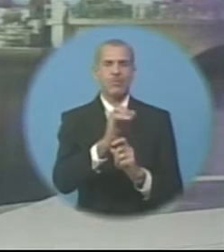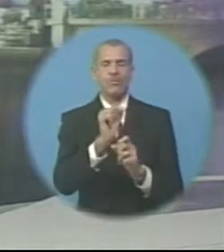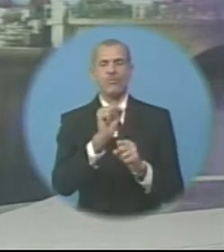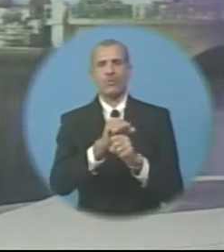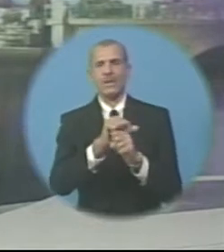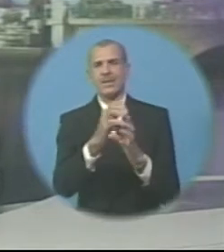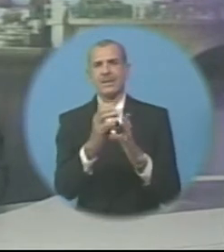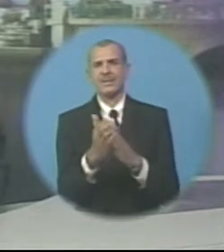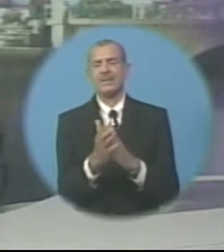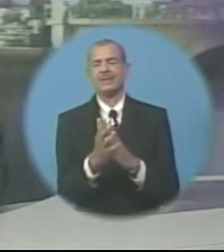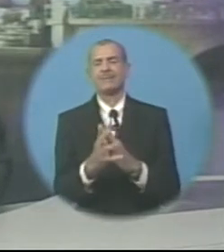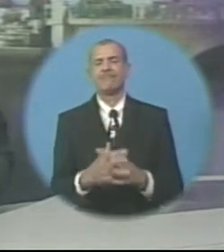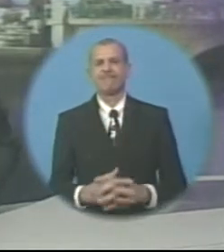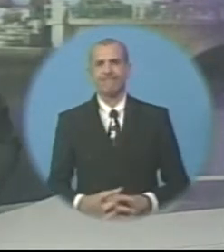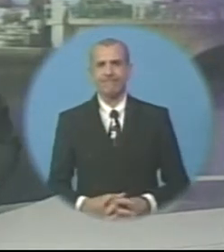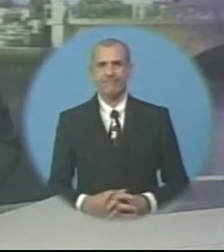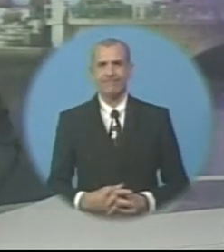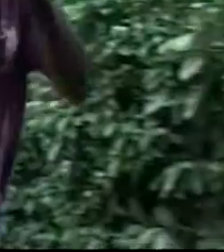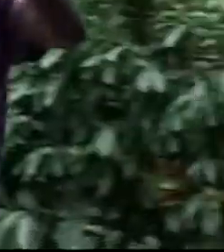Boone tells us more.